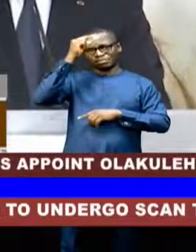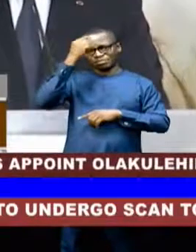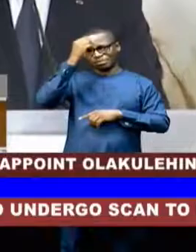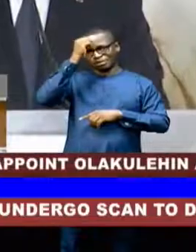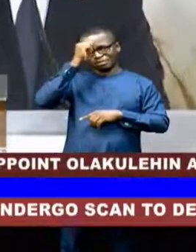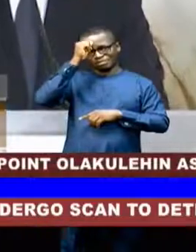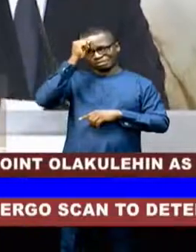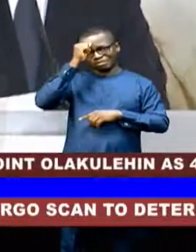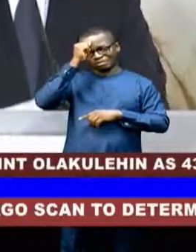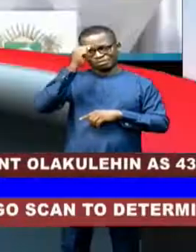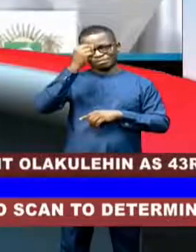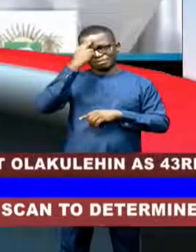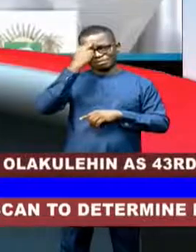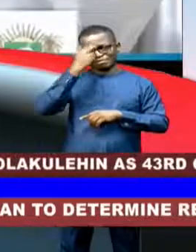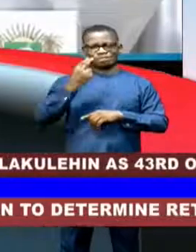Riyadh.